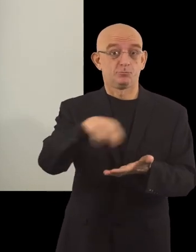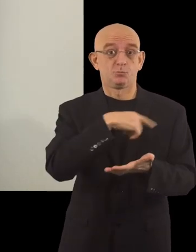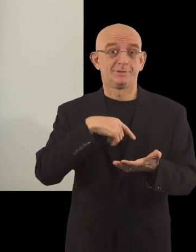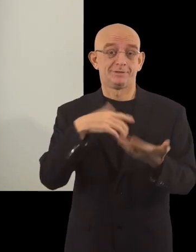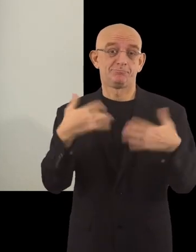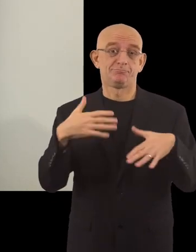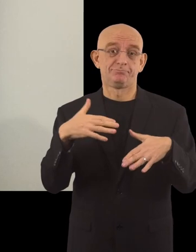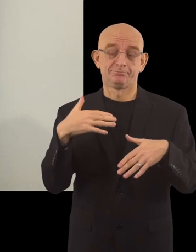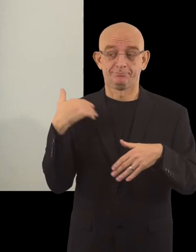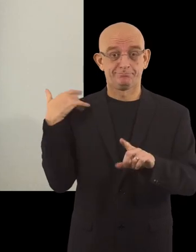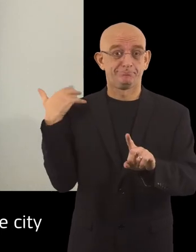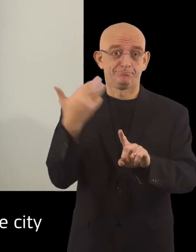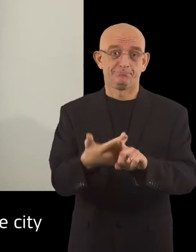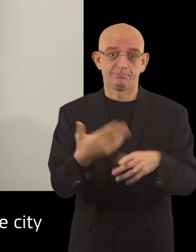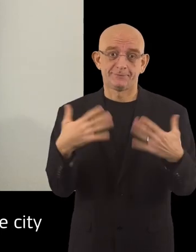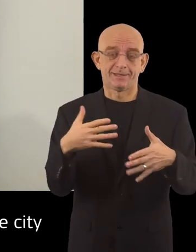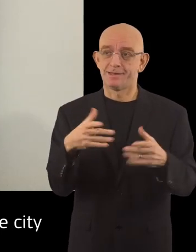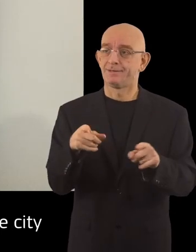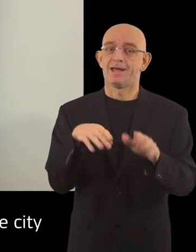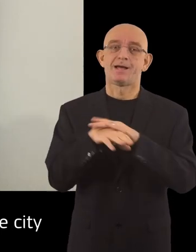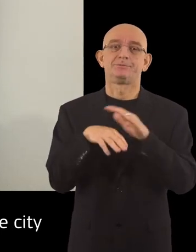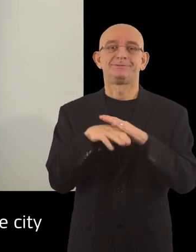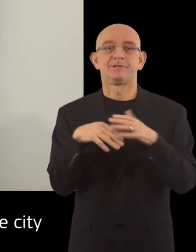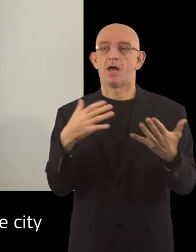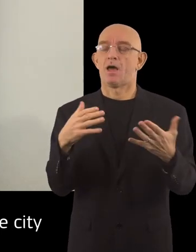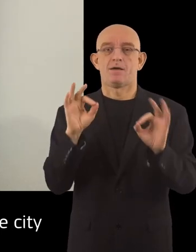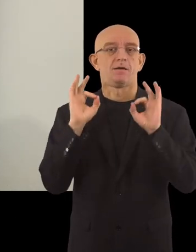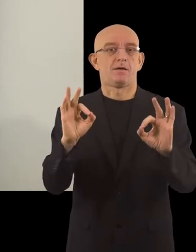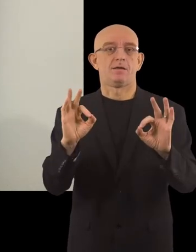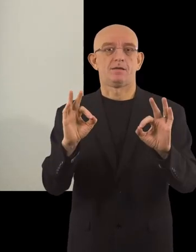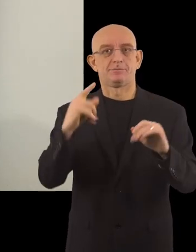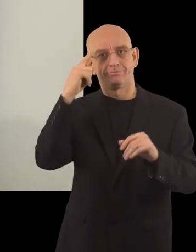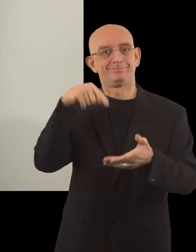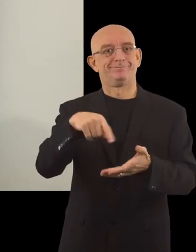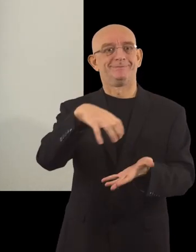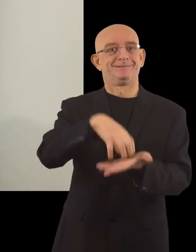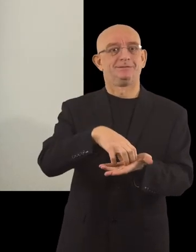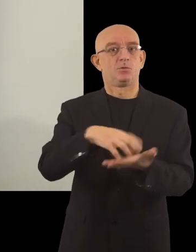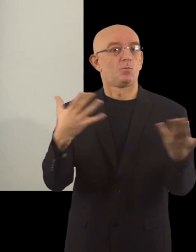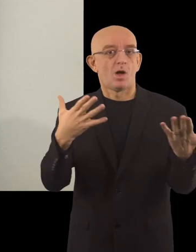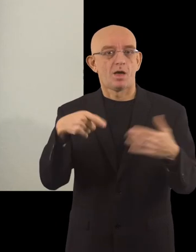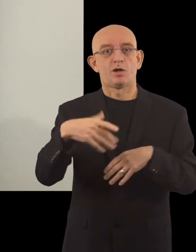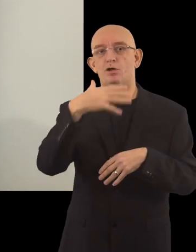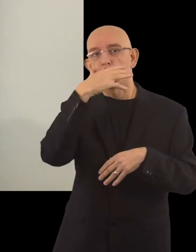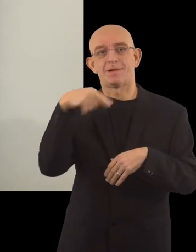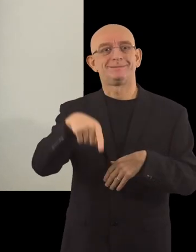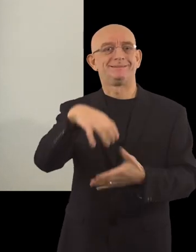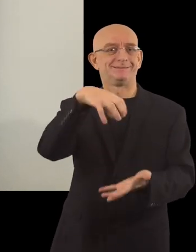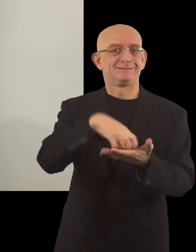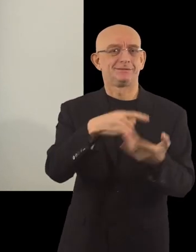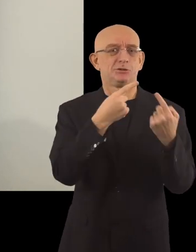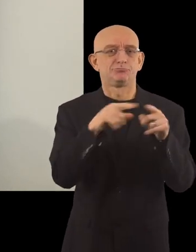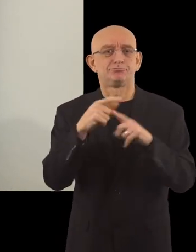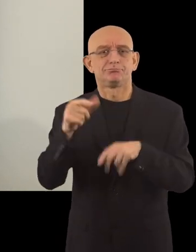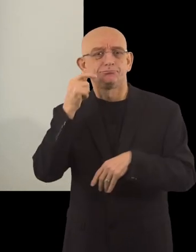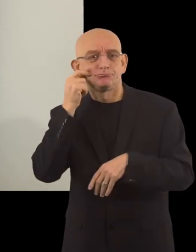we actually took accessibility as an opportunity for the whole city. Because Comatini is a city